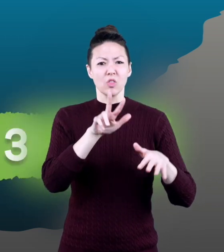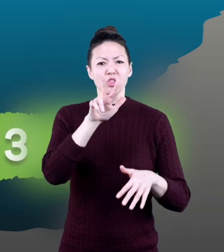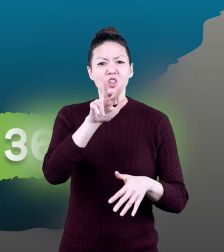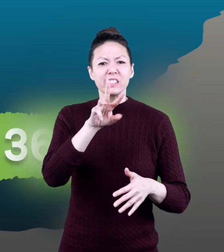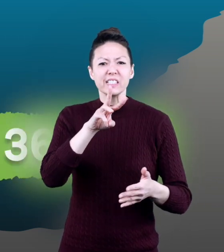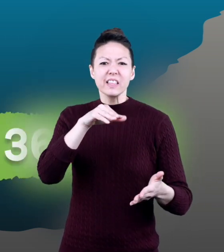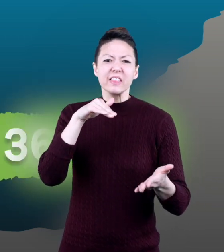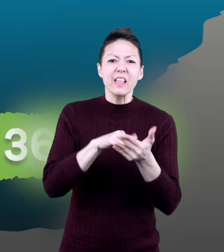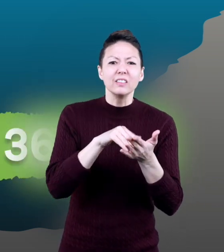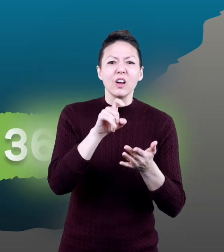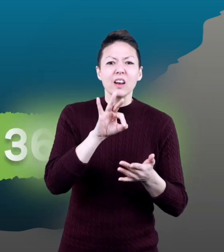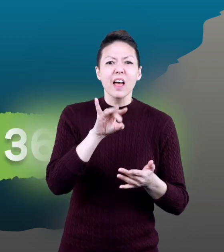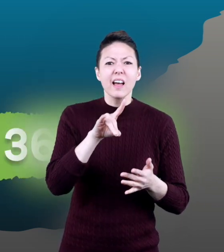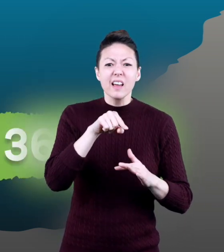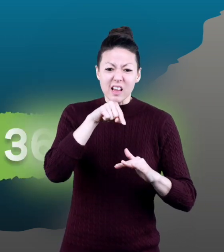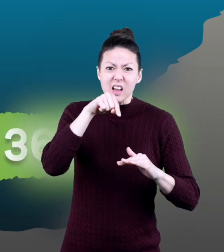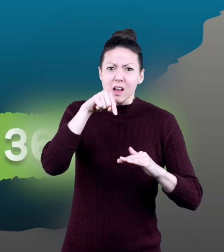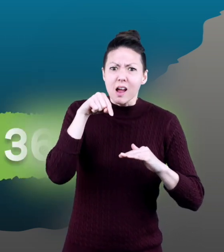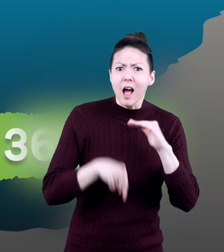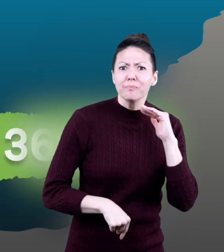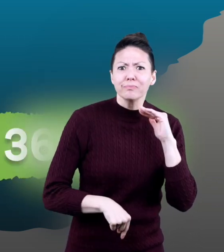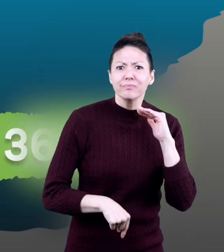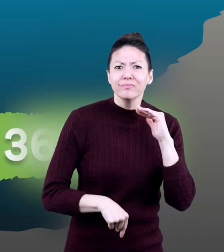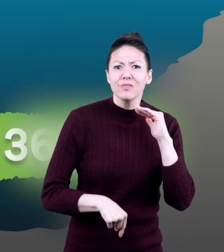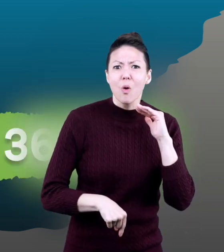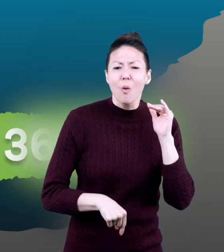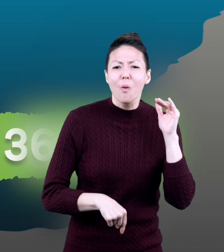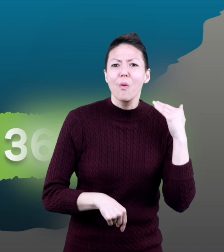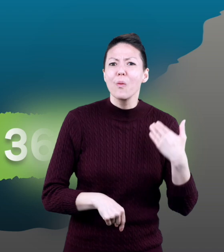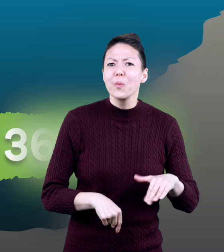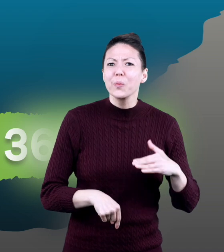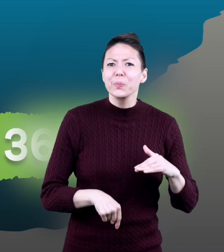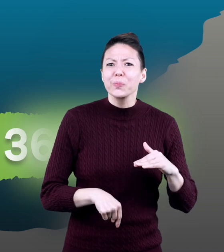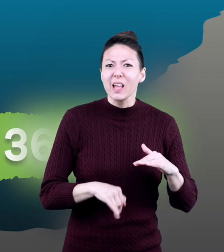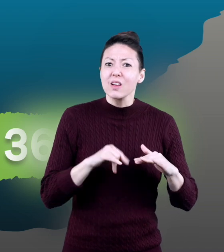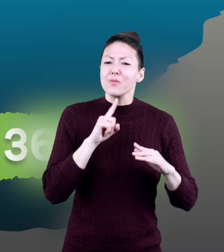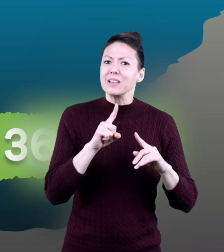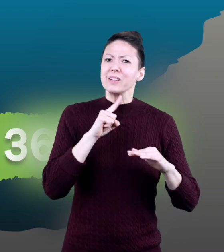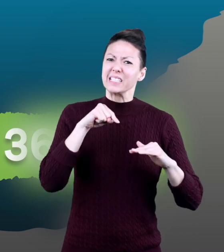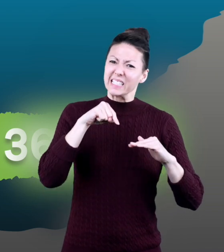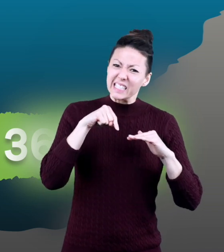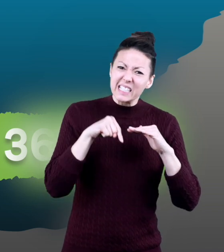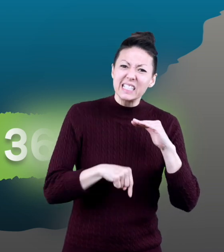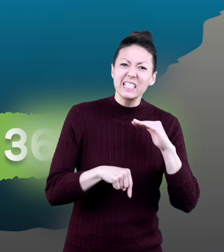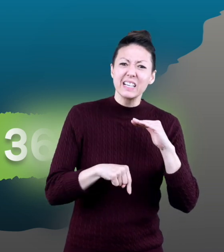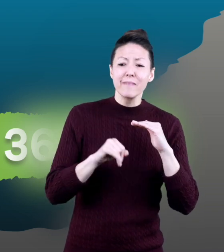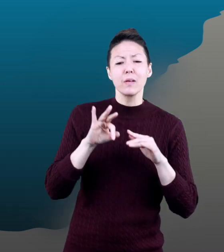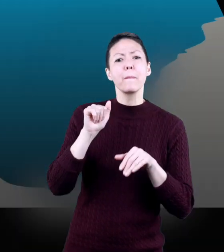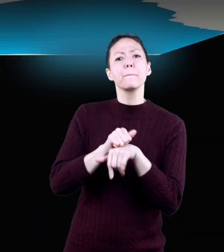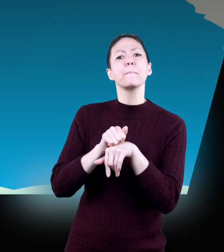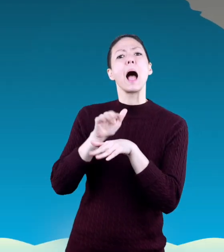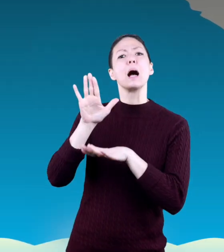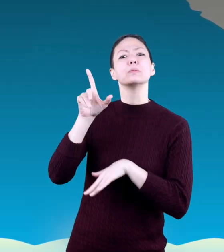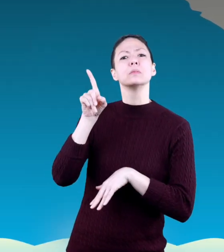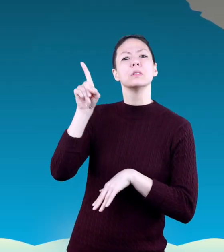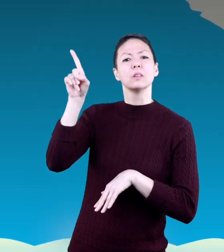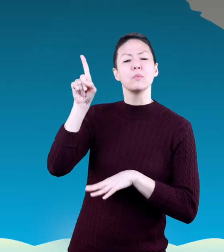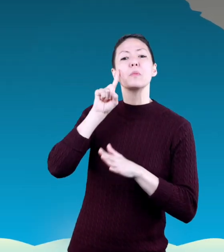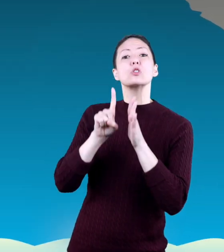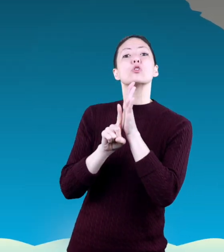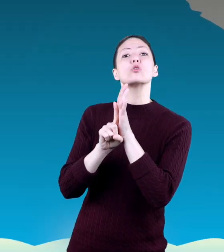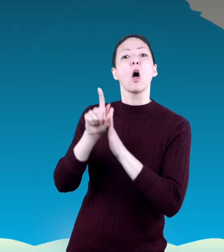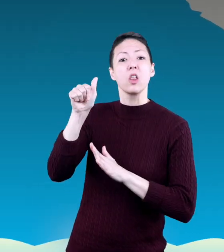is 36 198 feet deep that's so deep that if it were a mountain